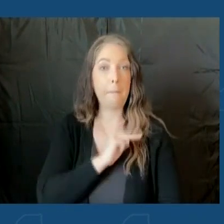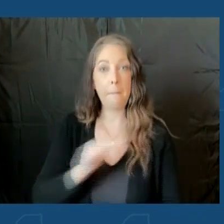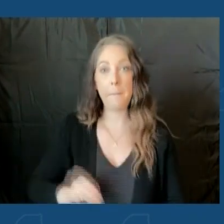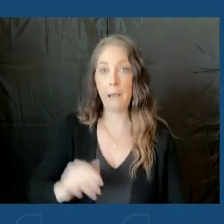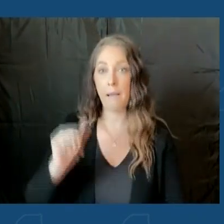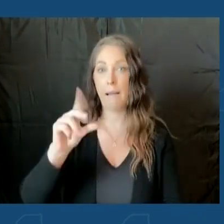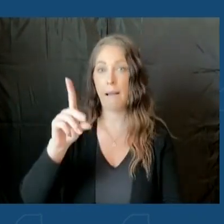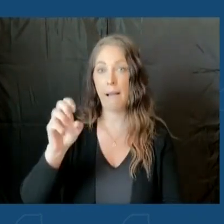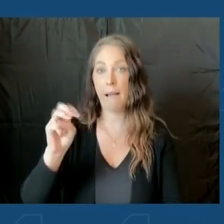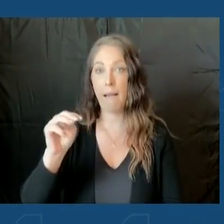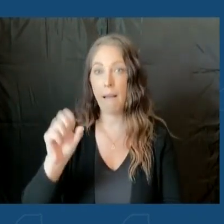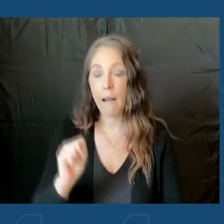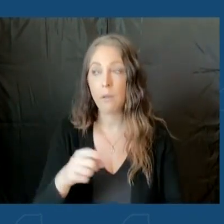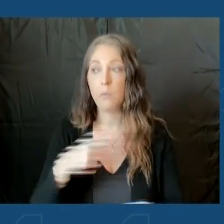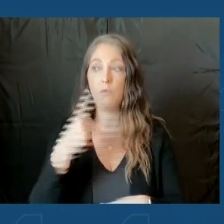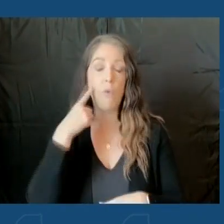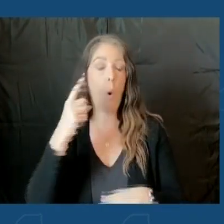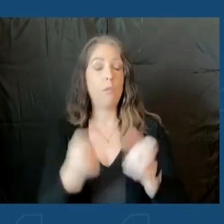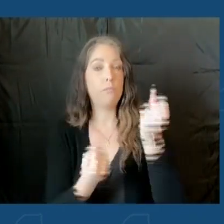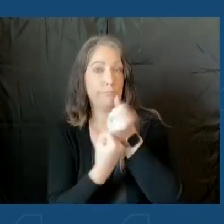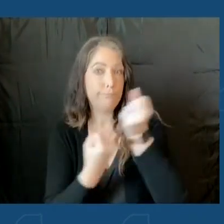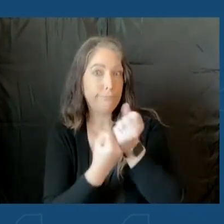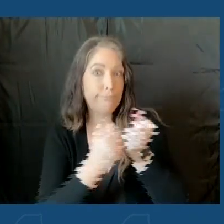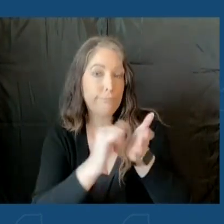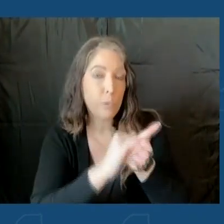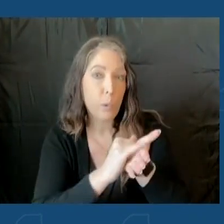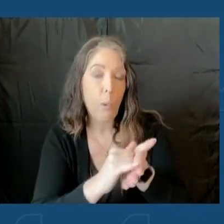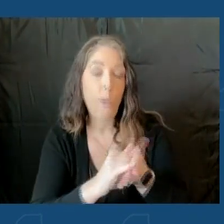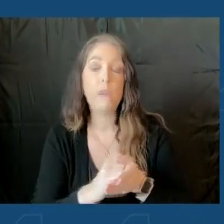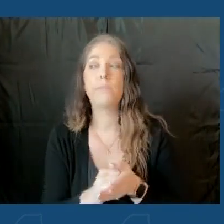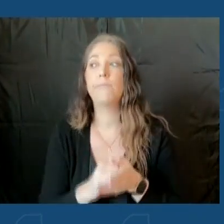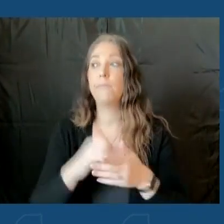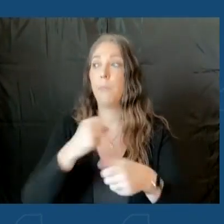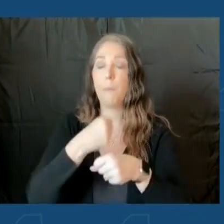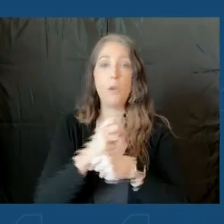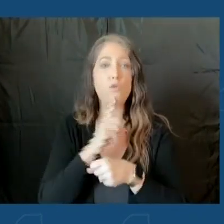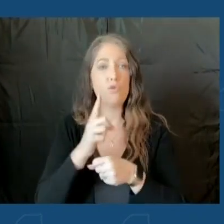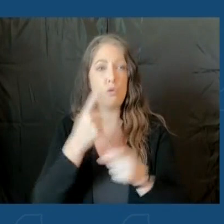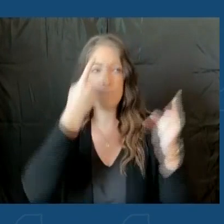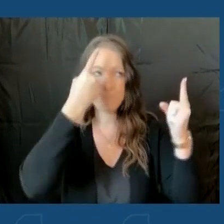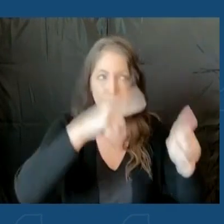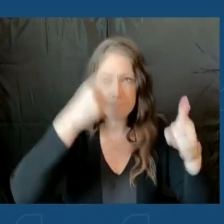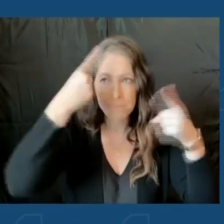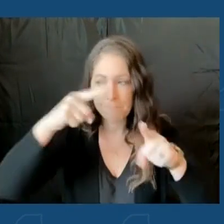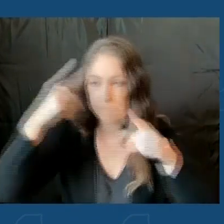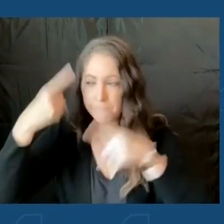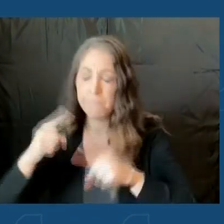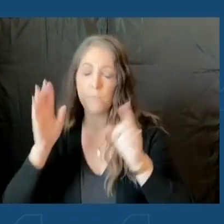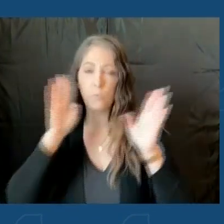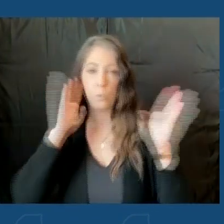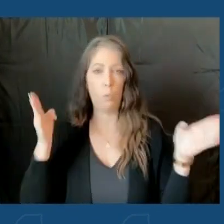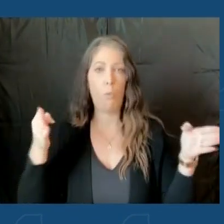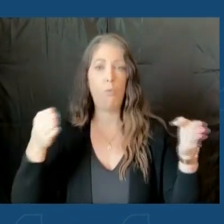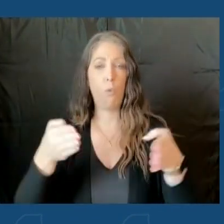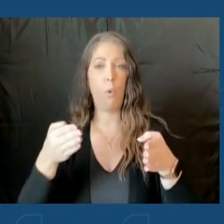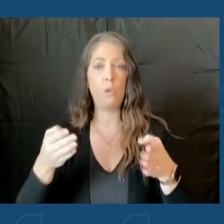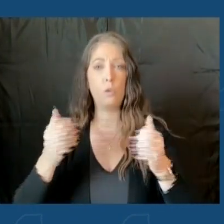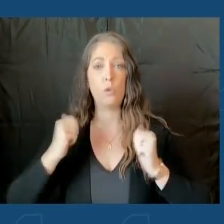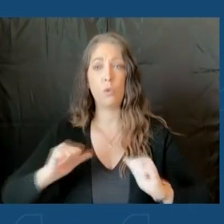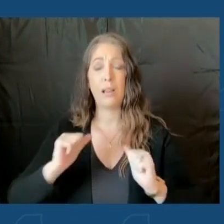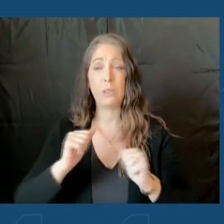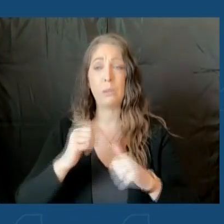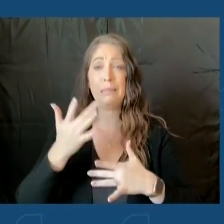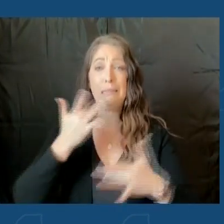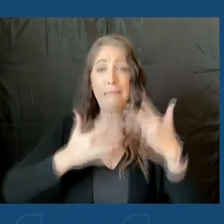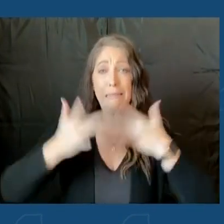advocating for New York, as well as making sure that we're all aligned and focused on trying to get the limited supply of vaccines